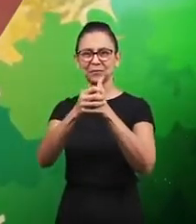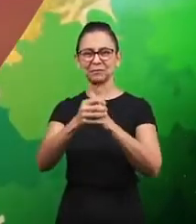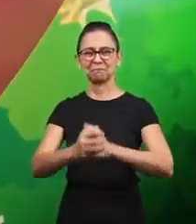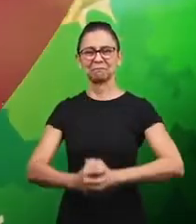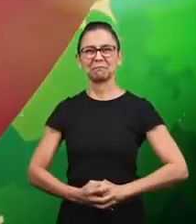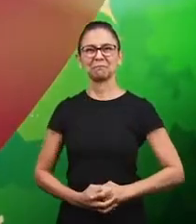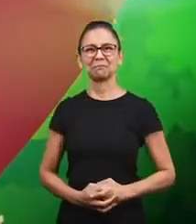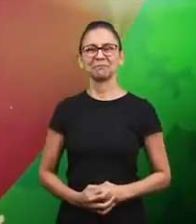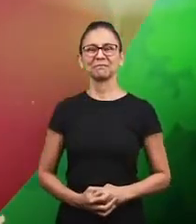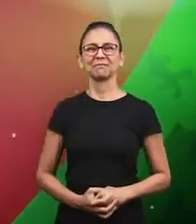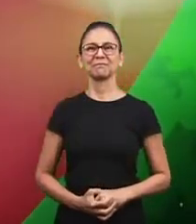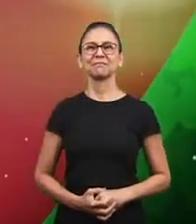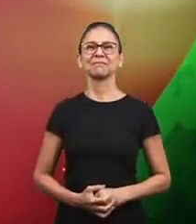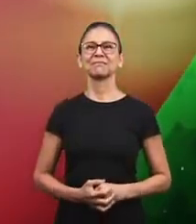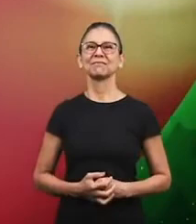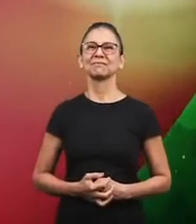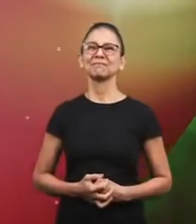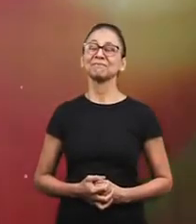return